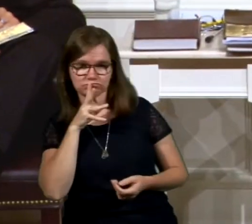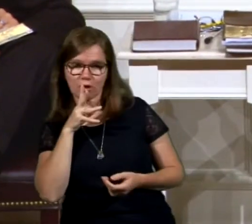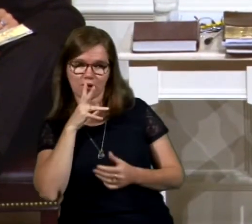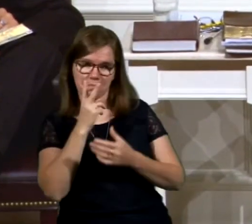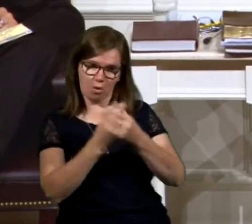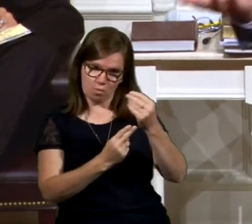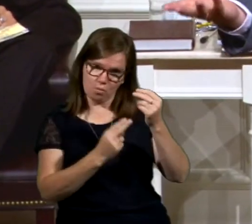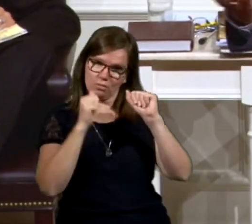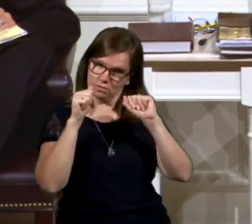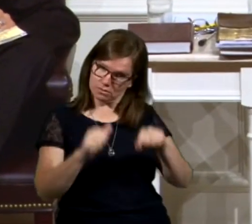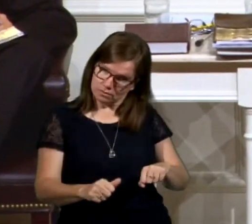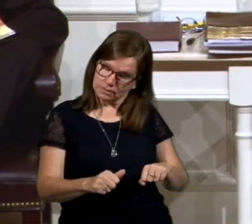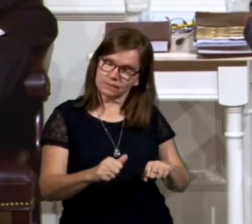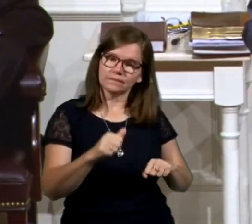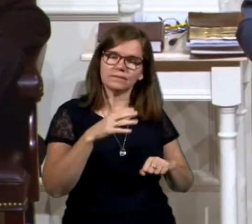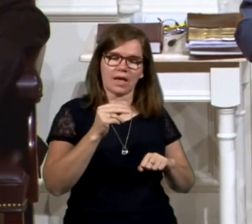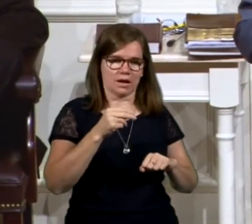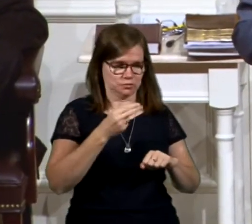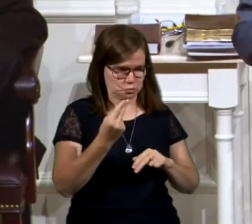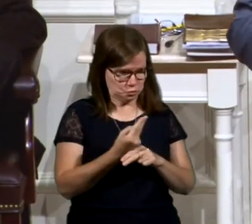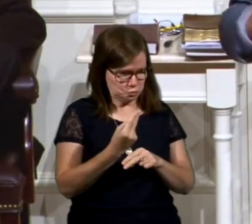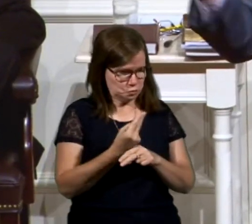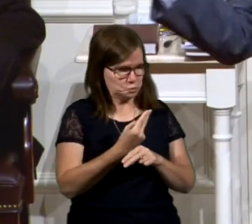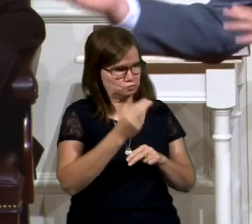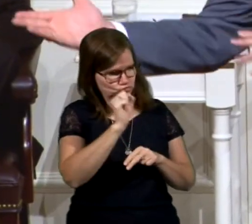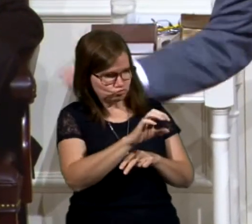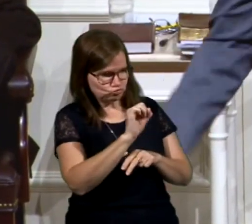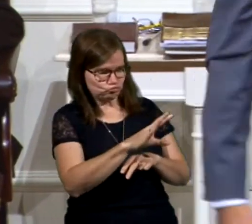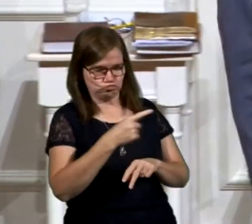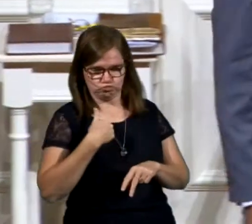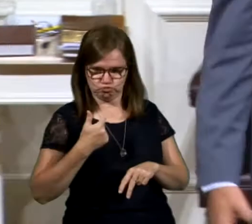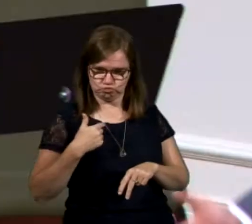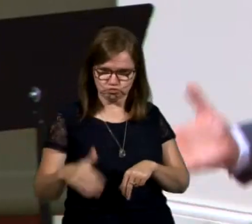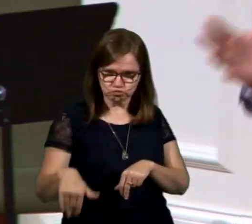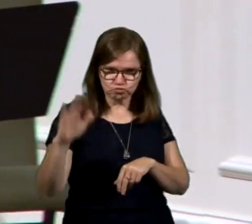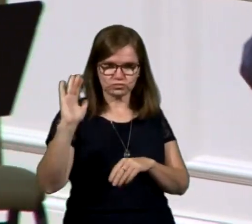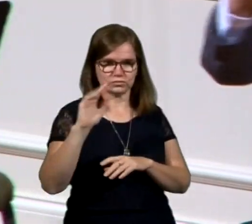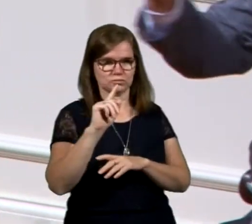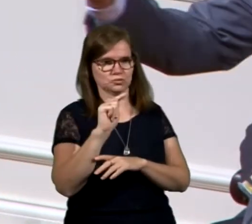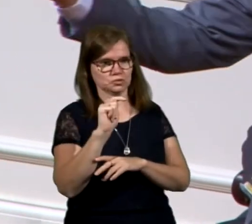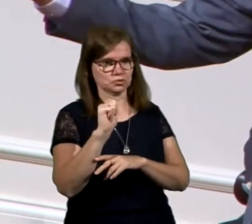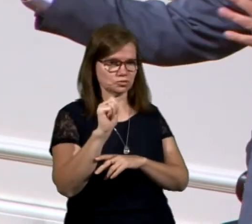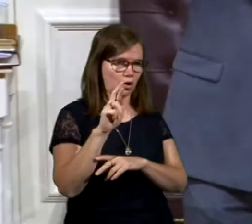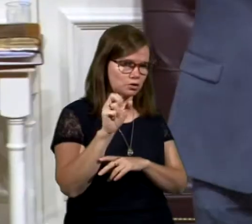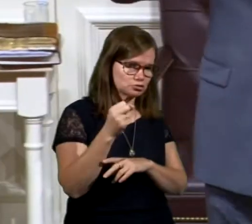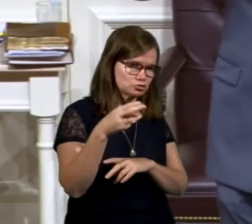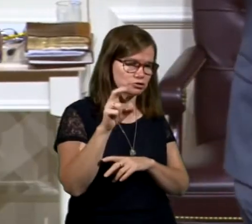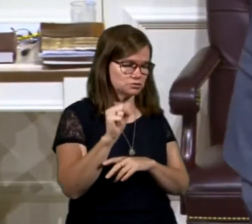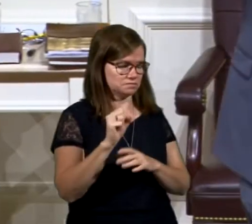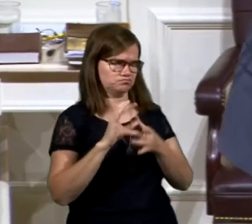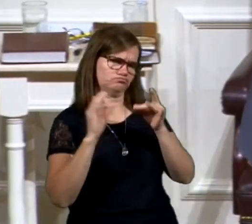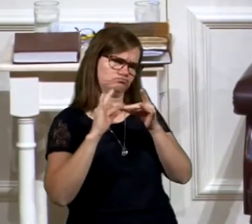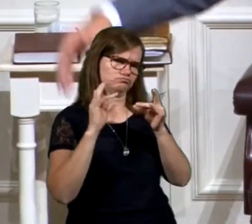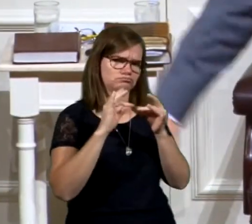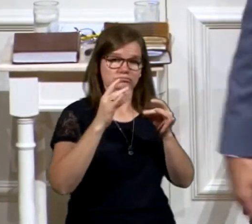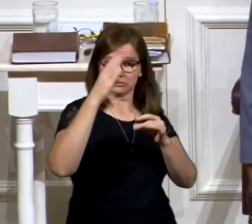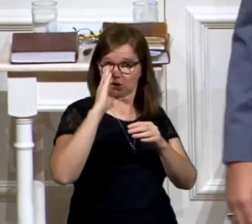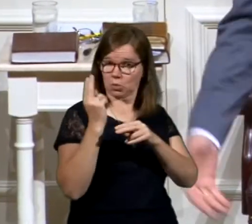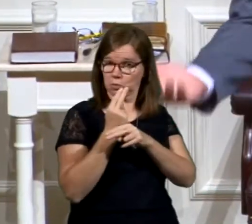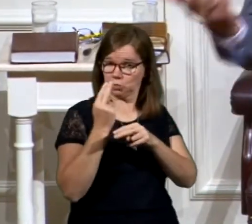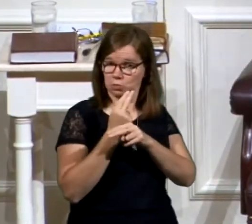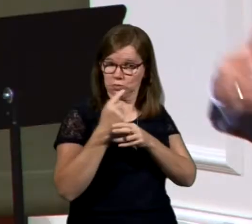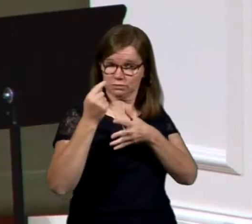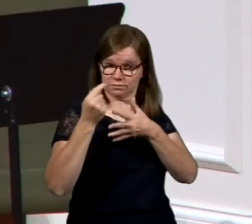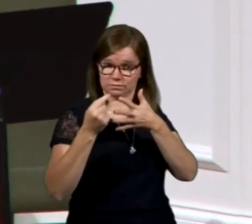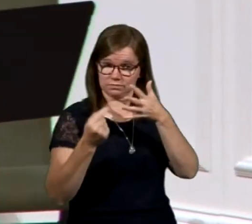Tarshish and trained in Jerusalem. And he had been raised. He told all the people that God had used and the things that God had used his life